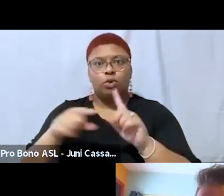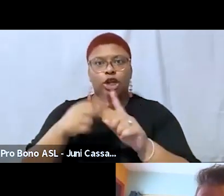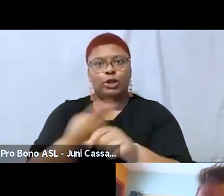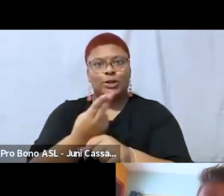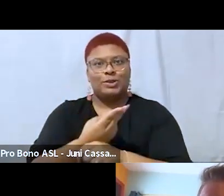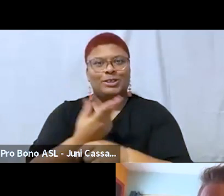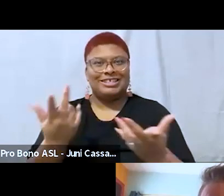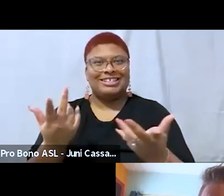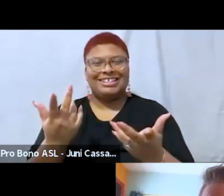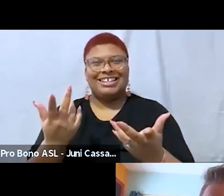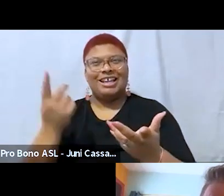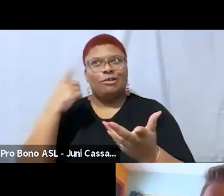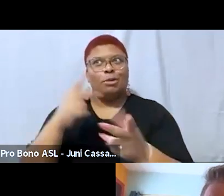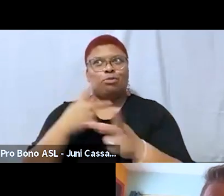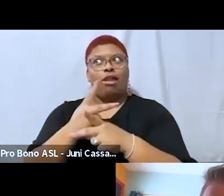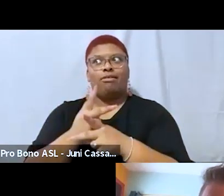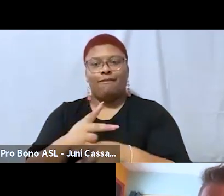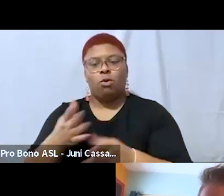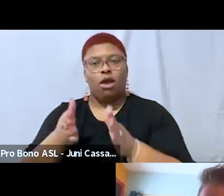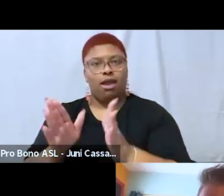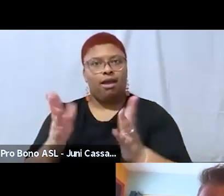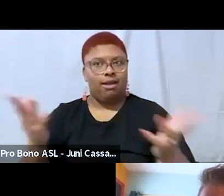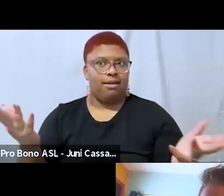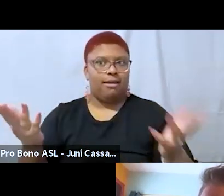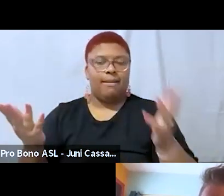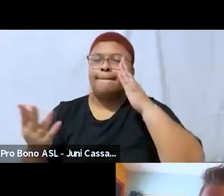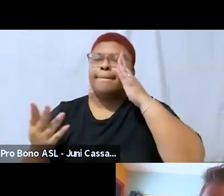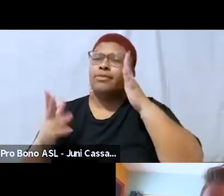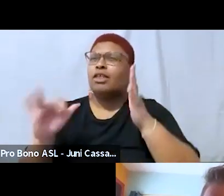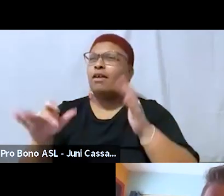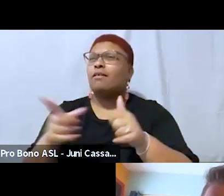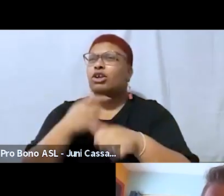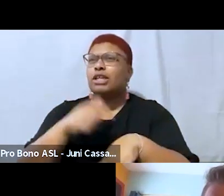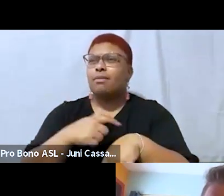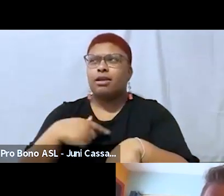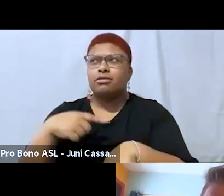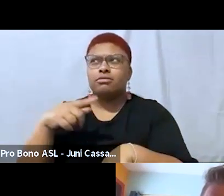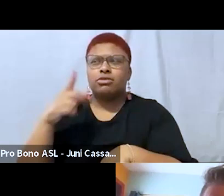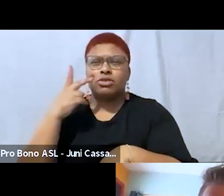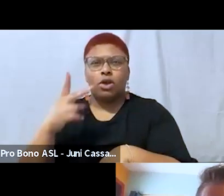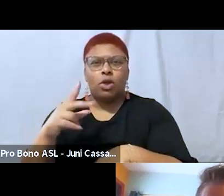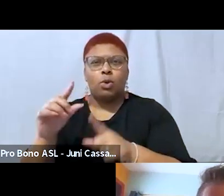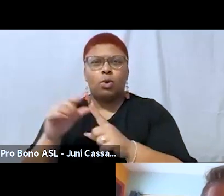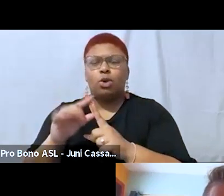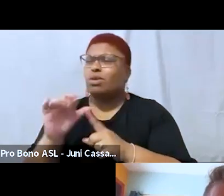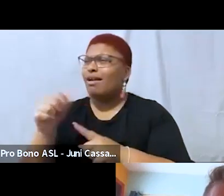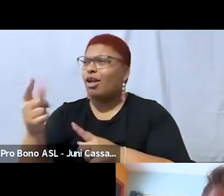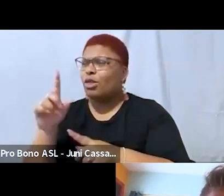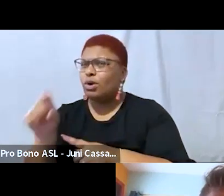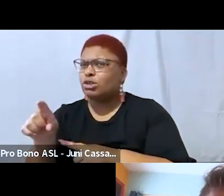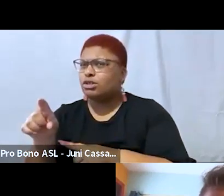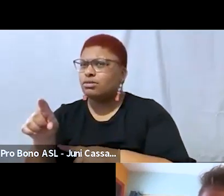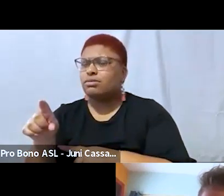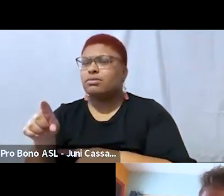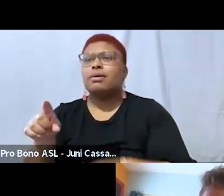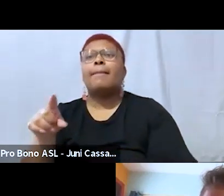but um yeah that was the first time i came um across fat what was the other part of the question um